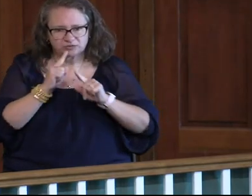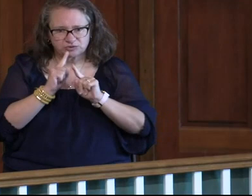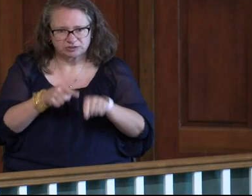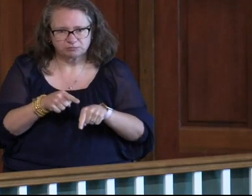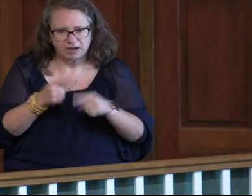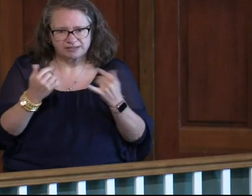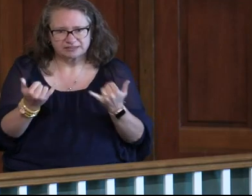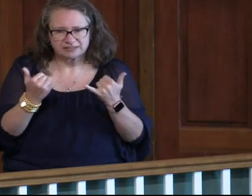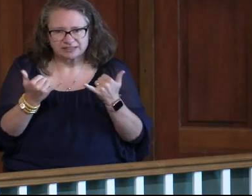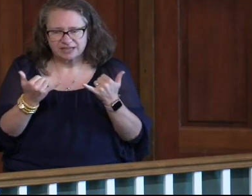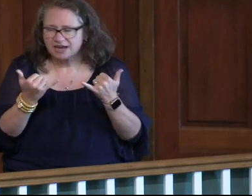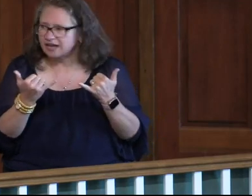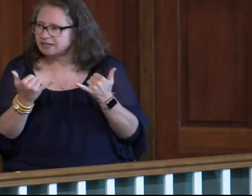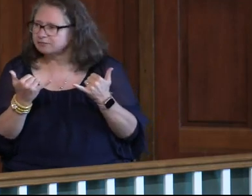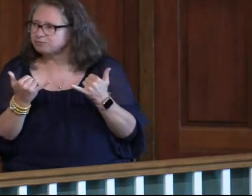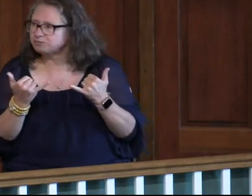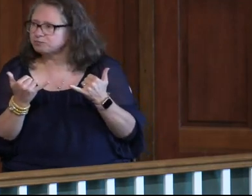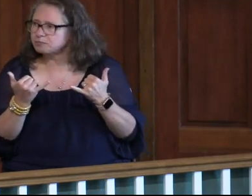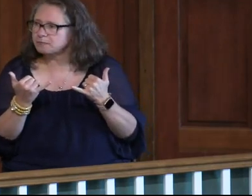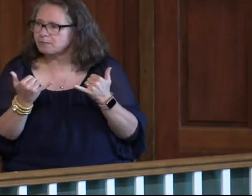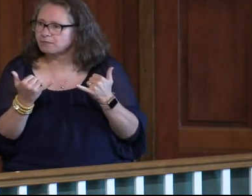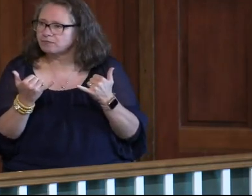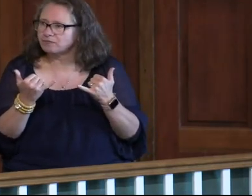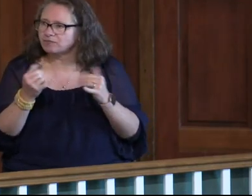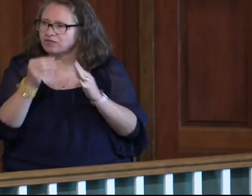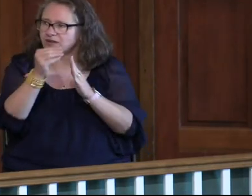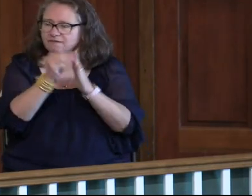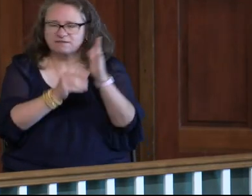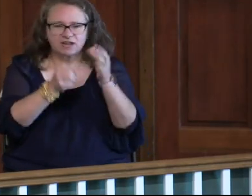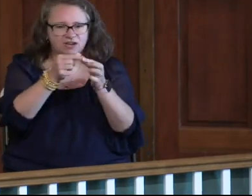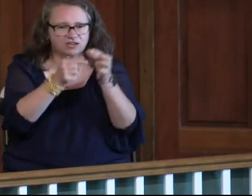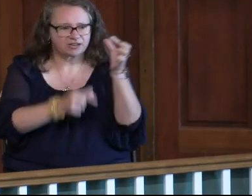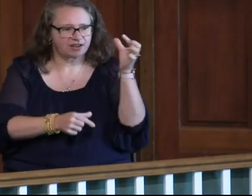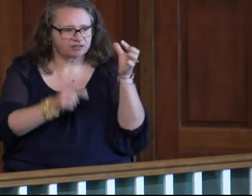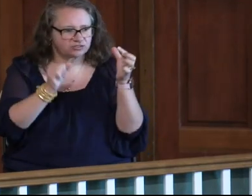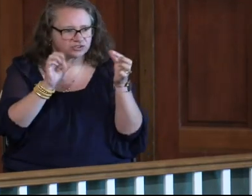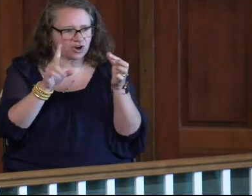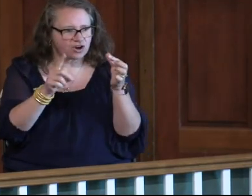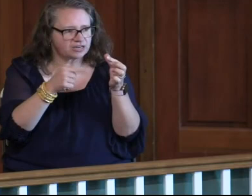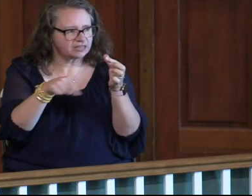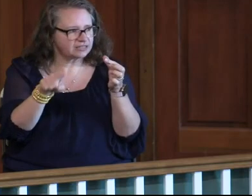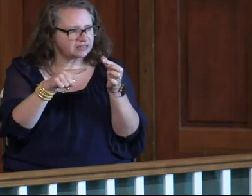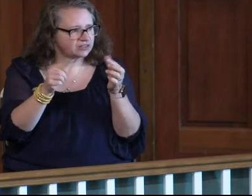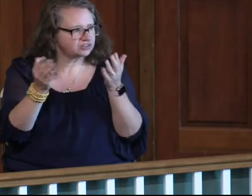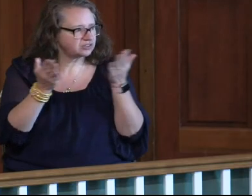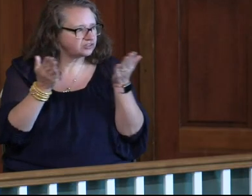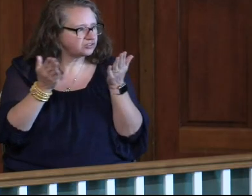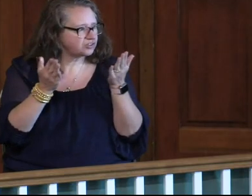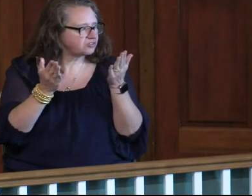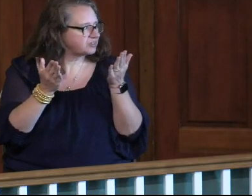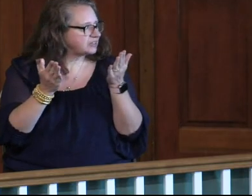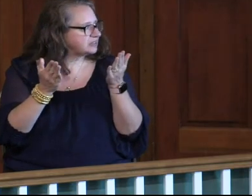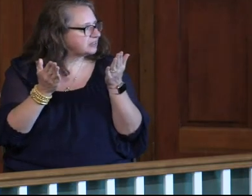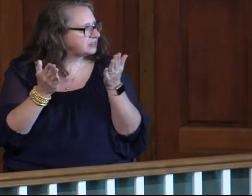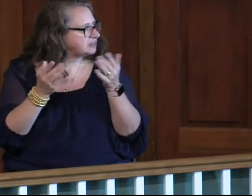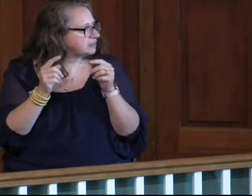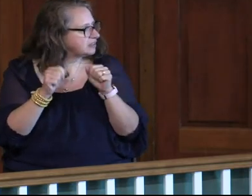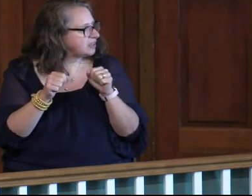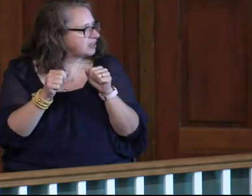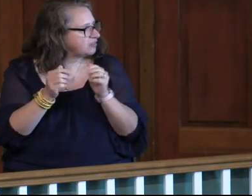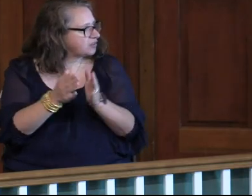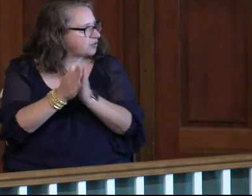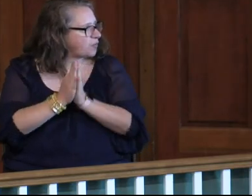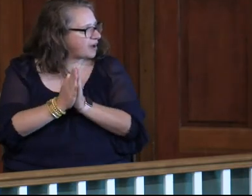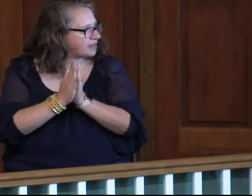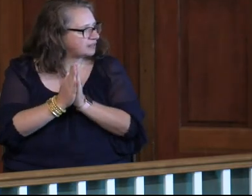respond today is to fill out a Connect card. So, anytime during the service, if you have a prayer